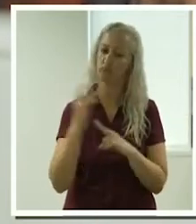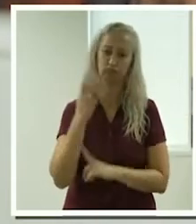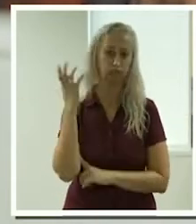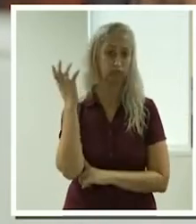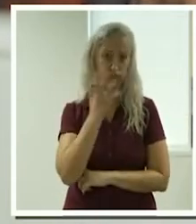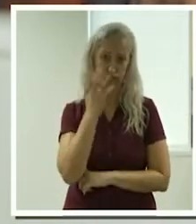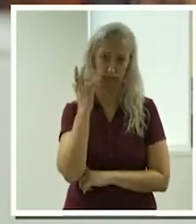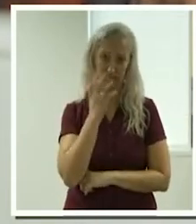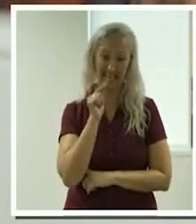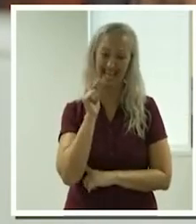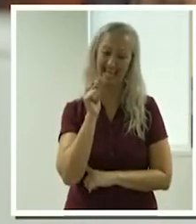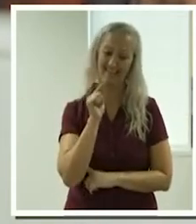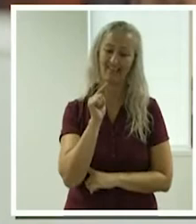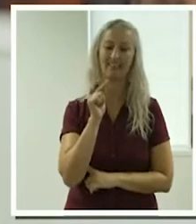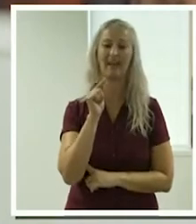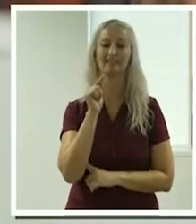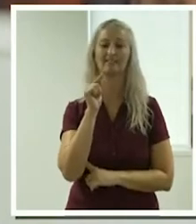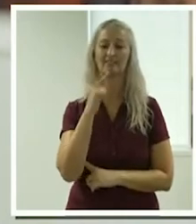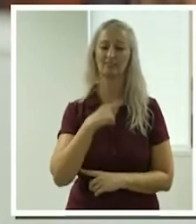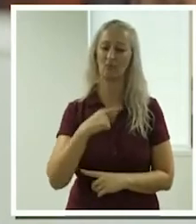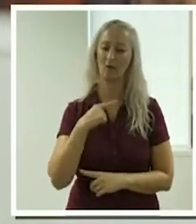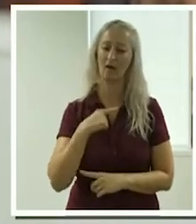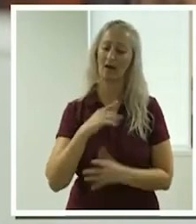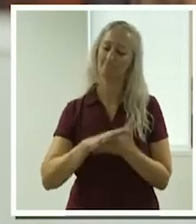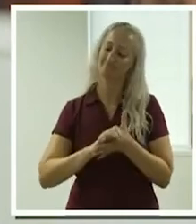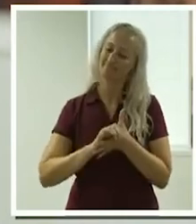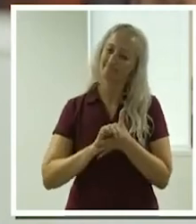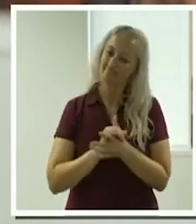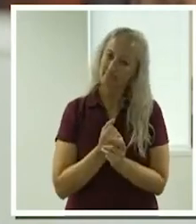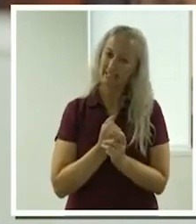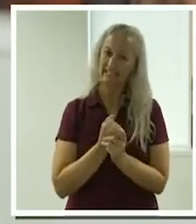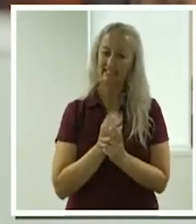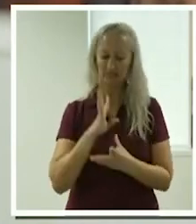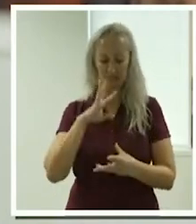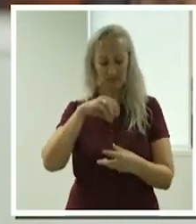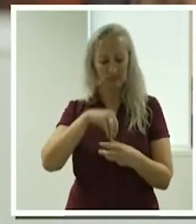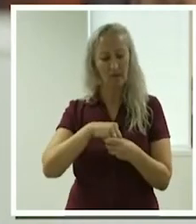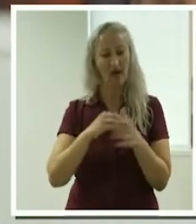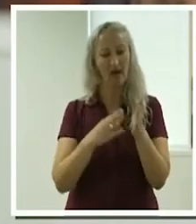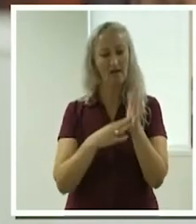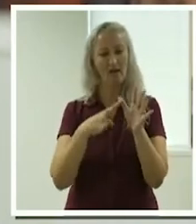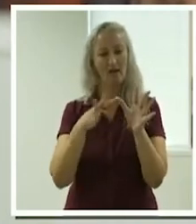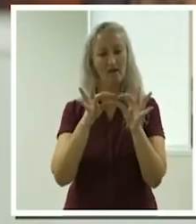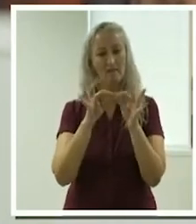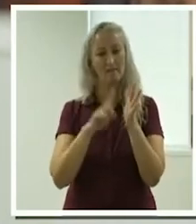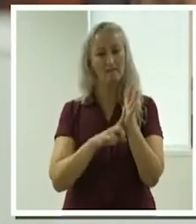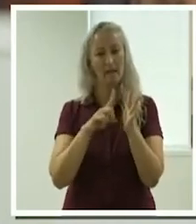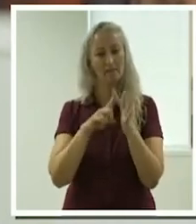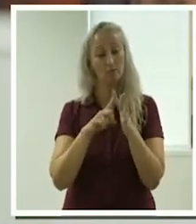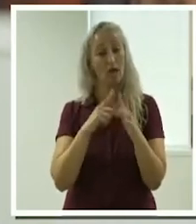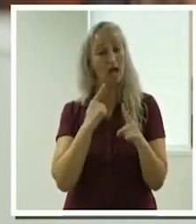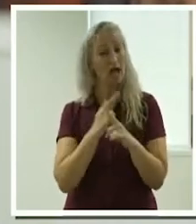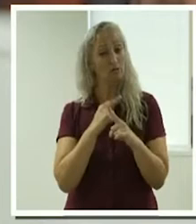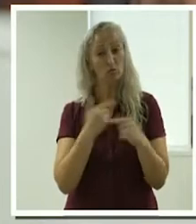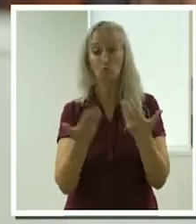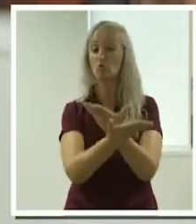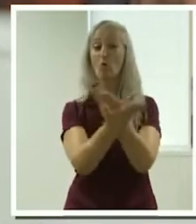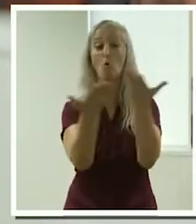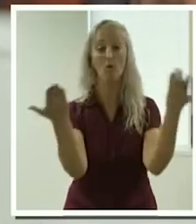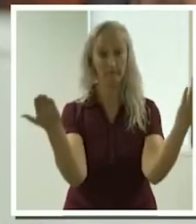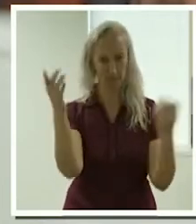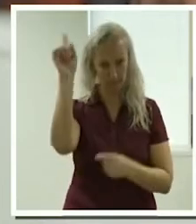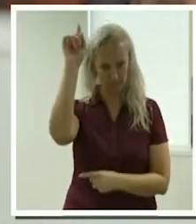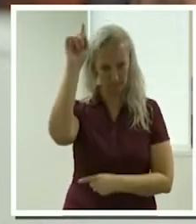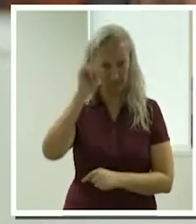And that's the reason I'm so pleased to be part of Mabel and to be able to talk to all of you today.